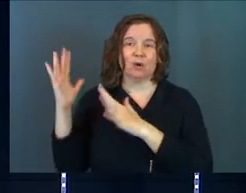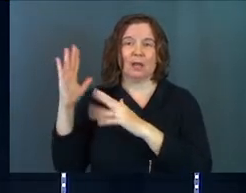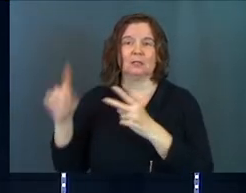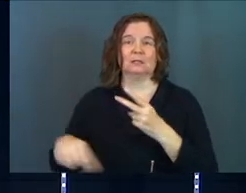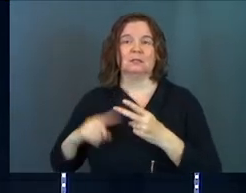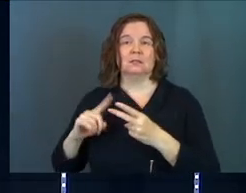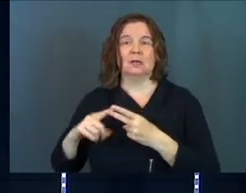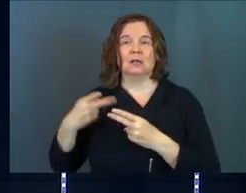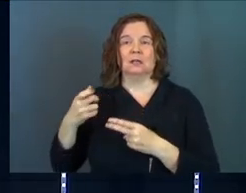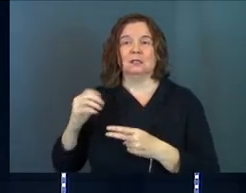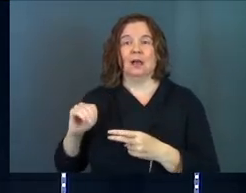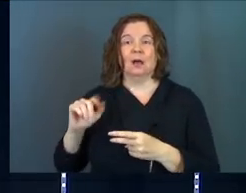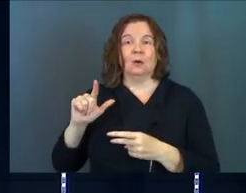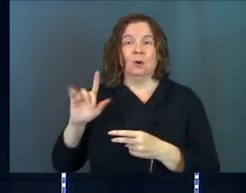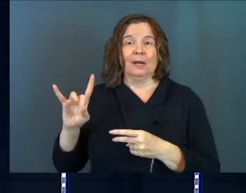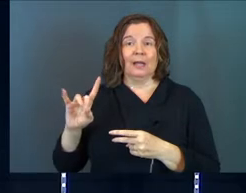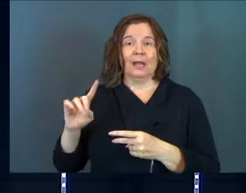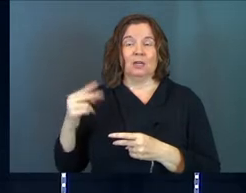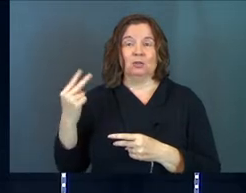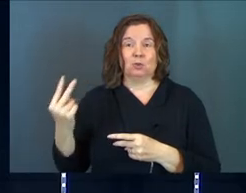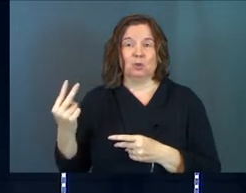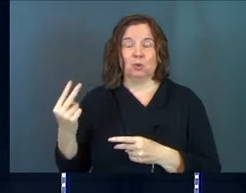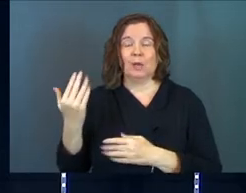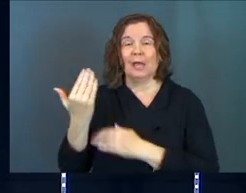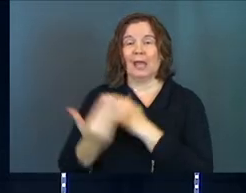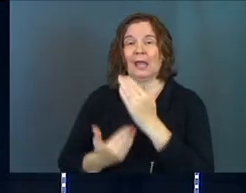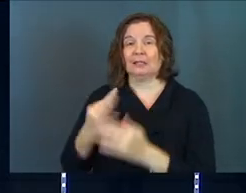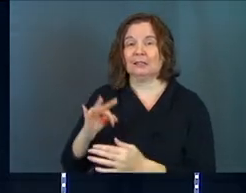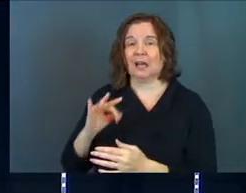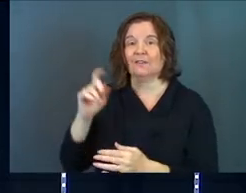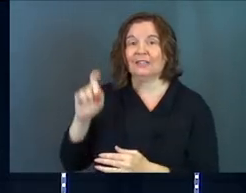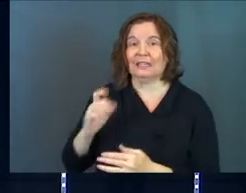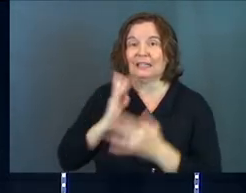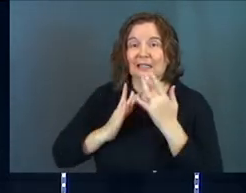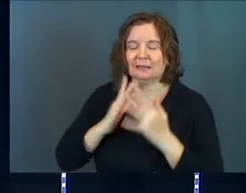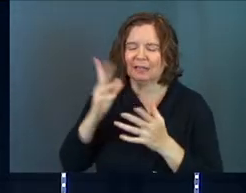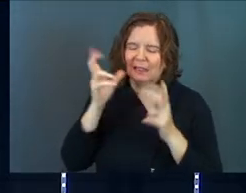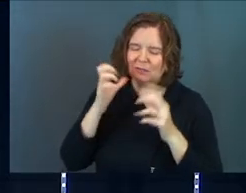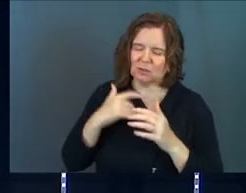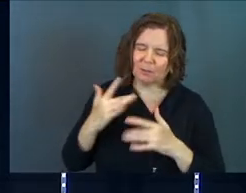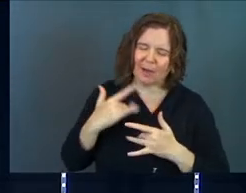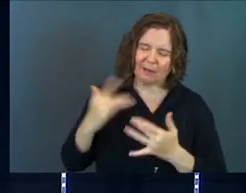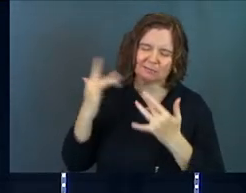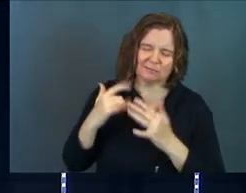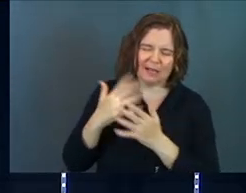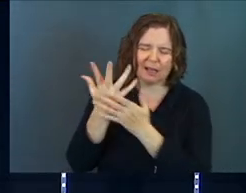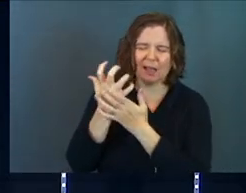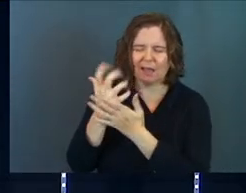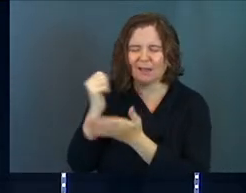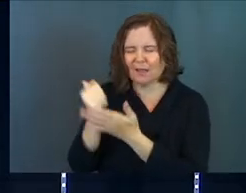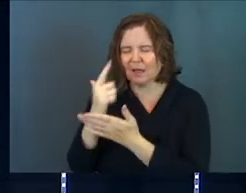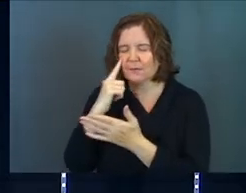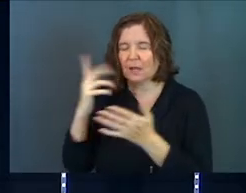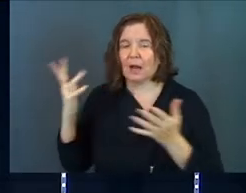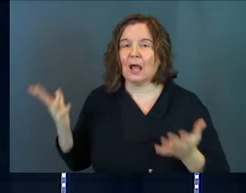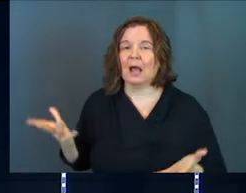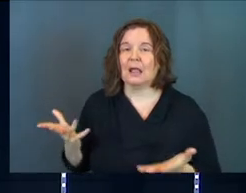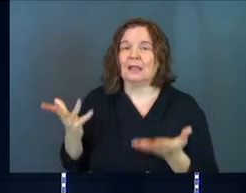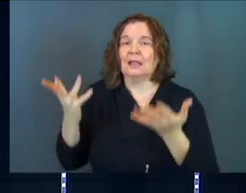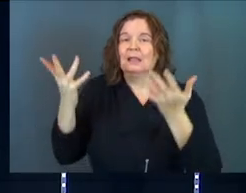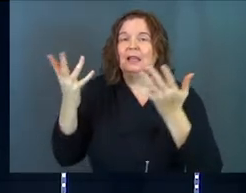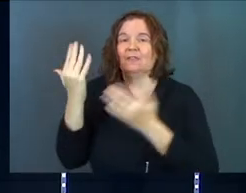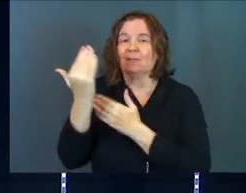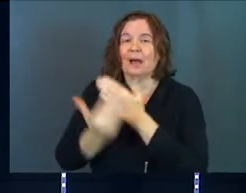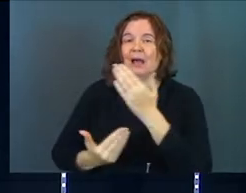The next one, Psalm 28 2. Hands of need, listen to my prayer for mercy as I cry out to you for help. As I lift, nassah, my